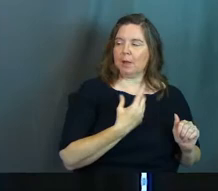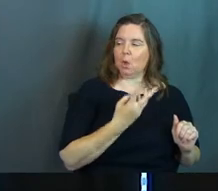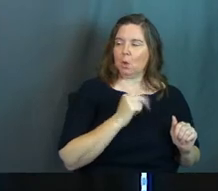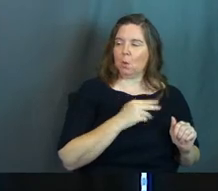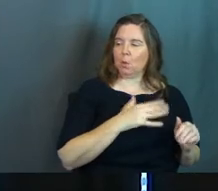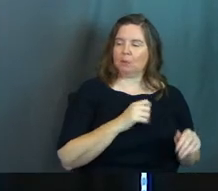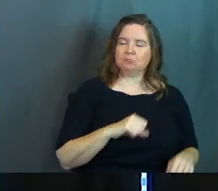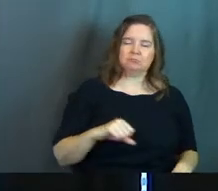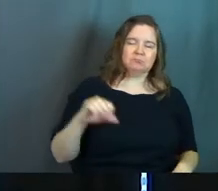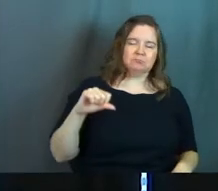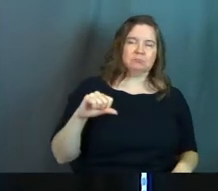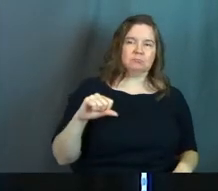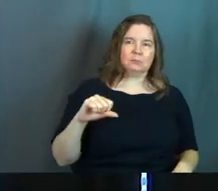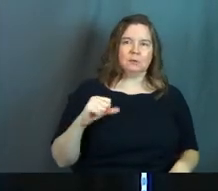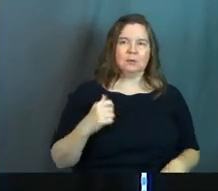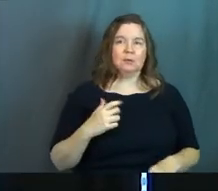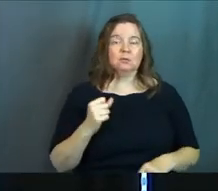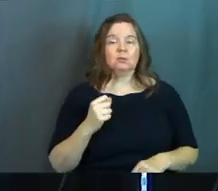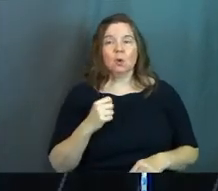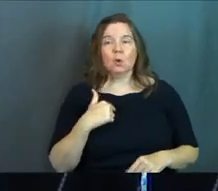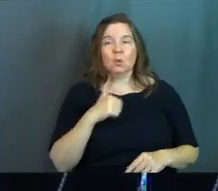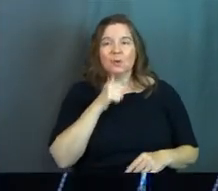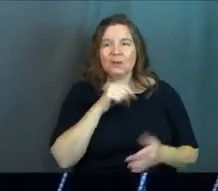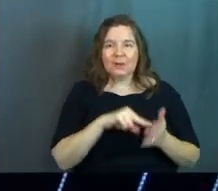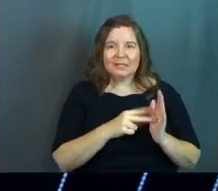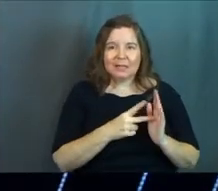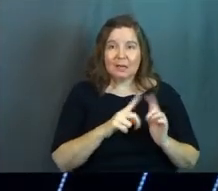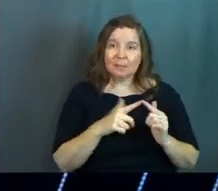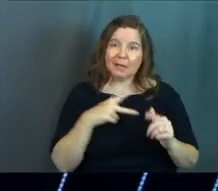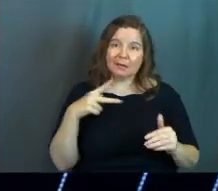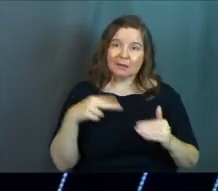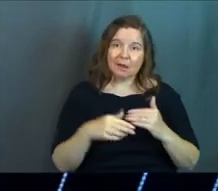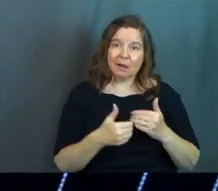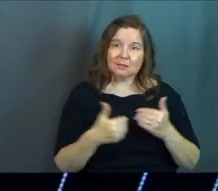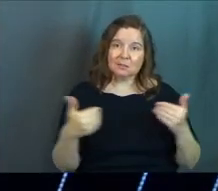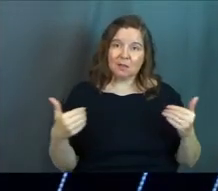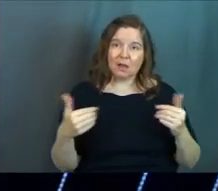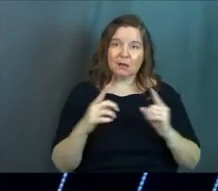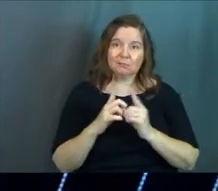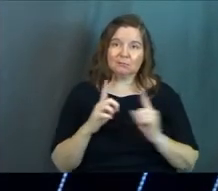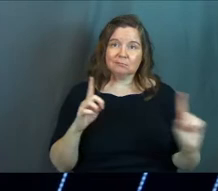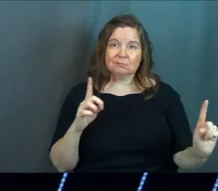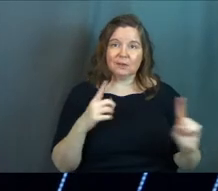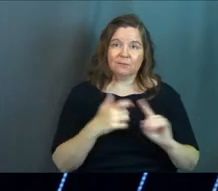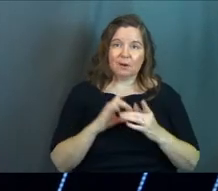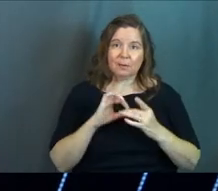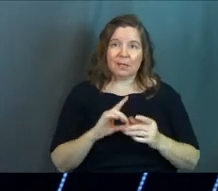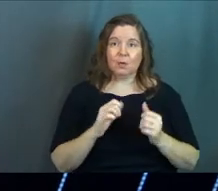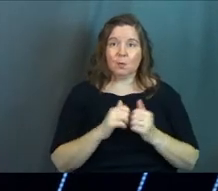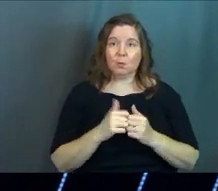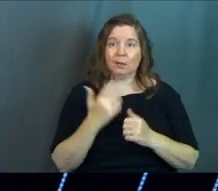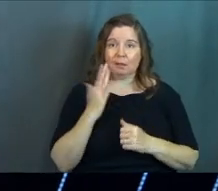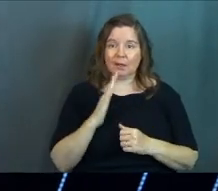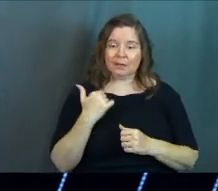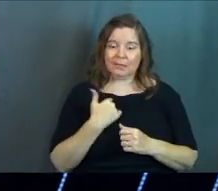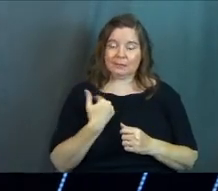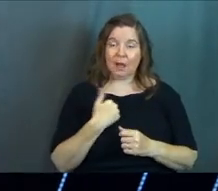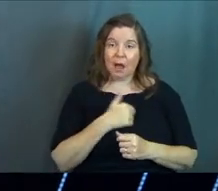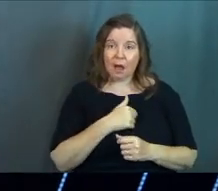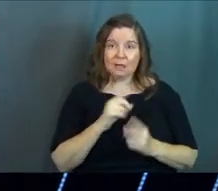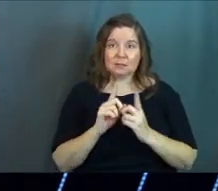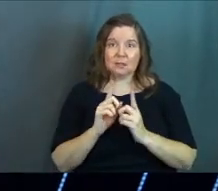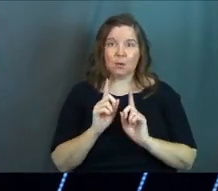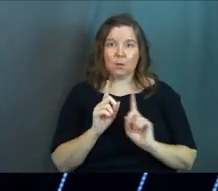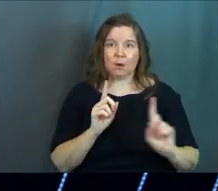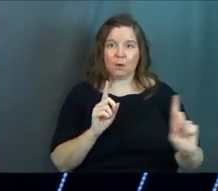my own path. And so it cuts us off and we don't intend it to, but it cuts us off from relationship with God. It's us walking away.